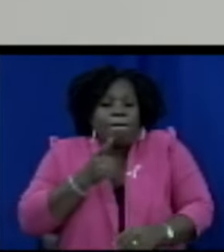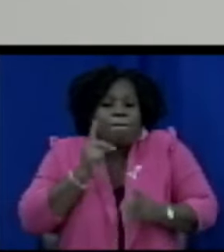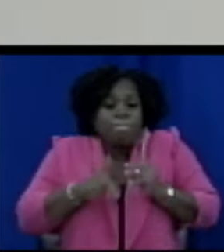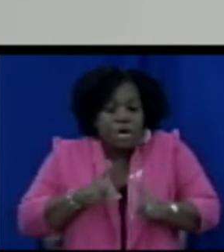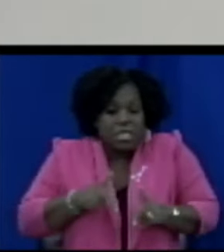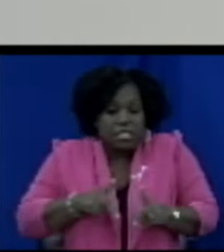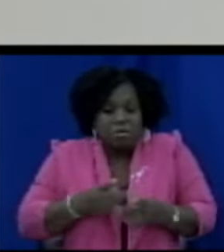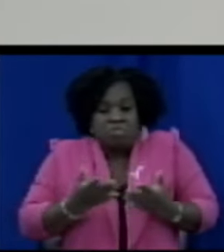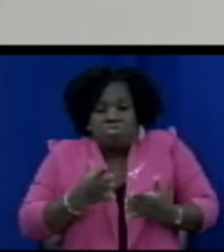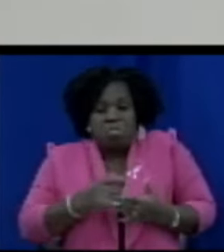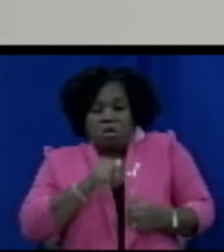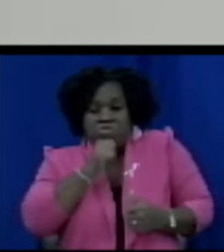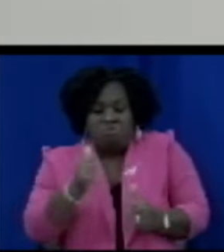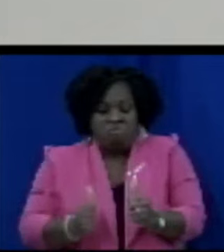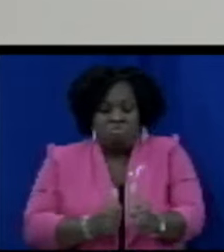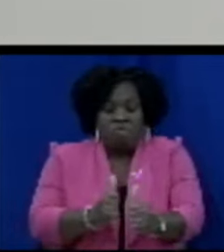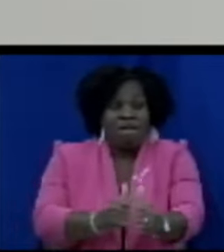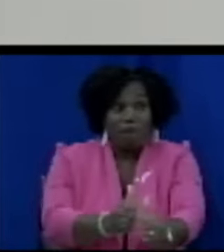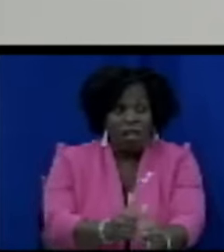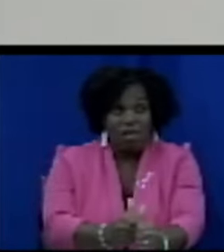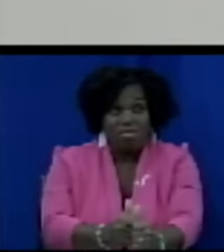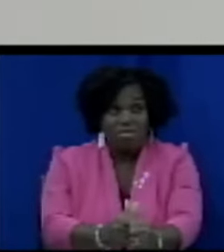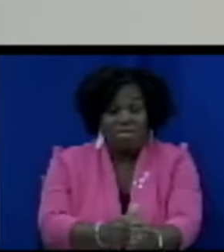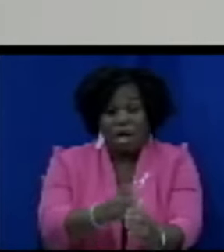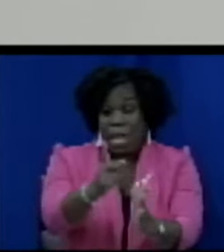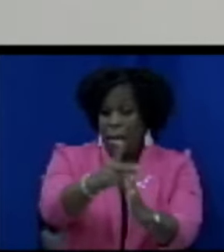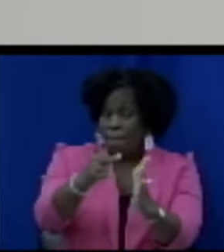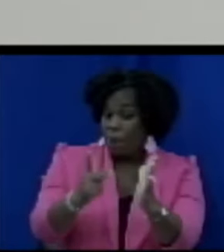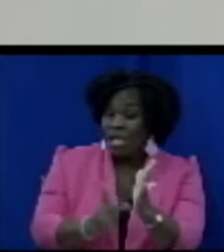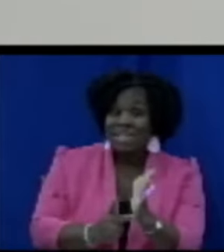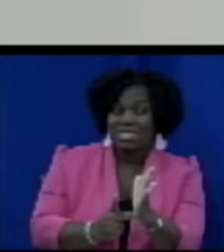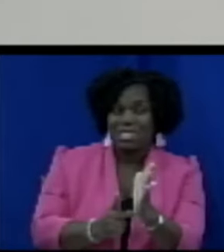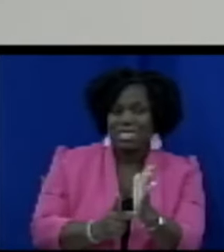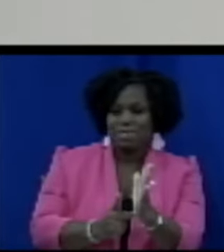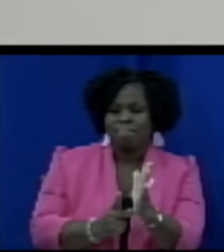now I was also happy when I realized that